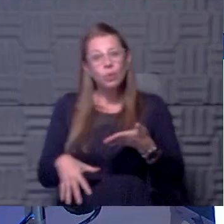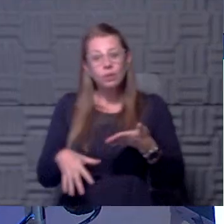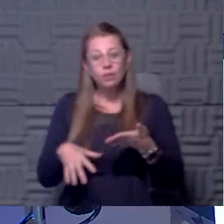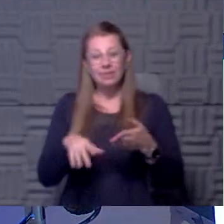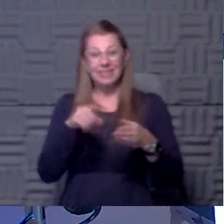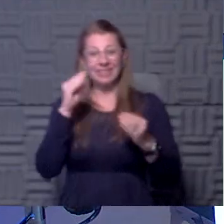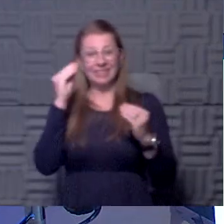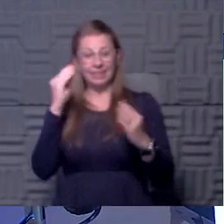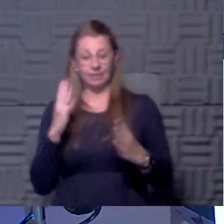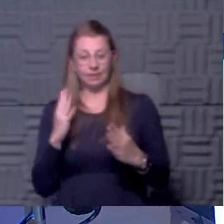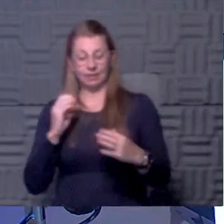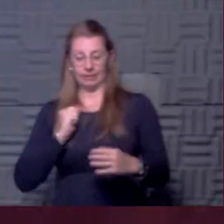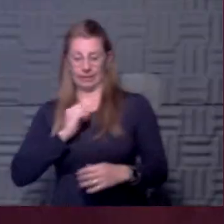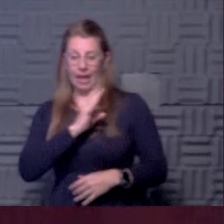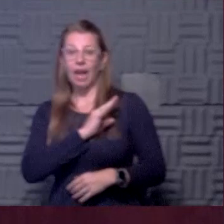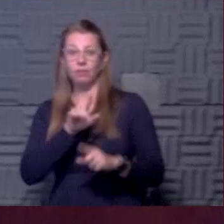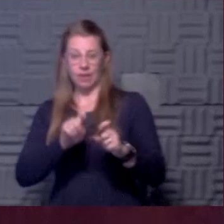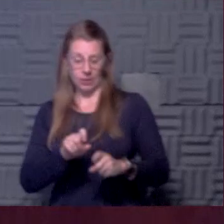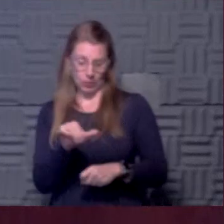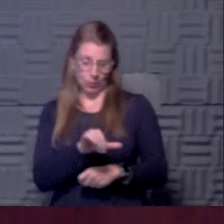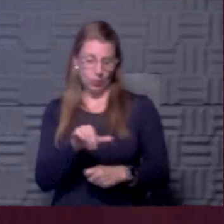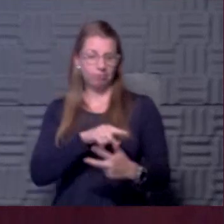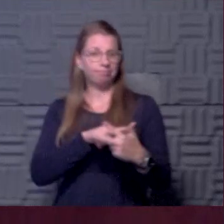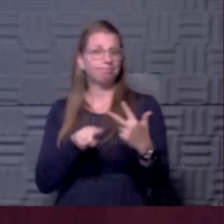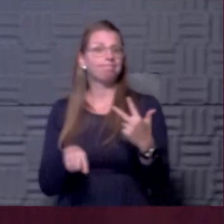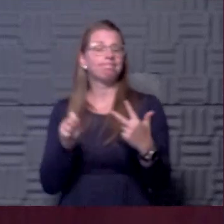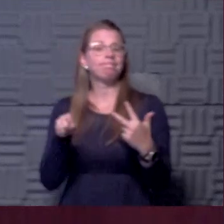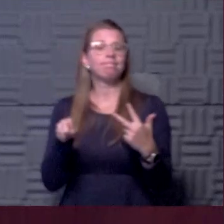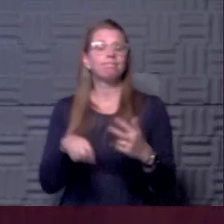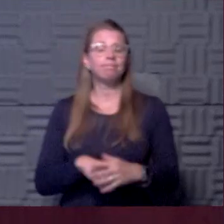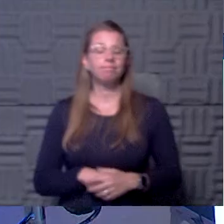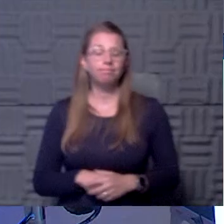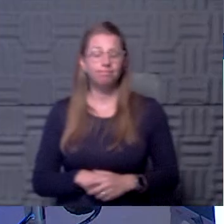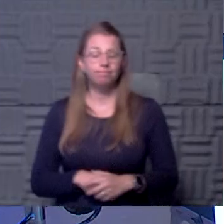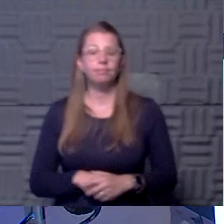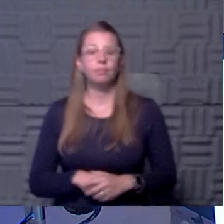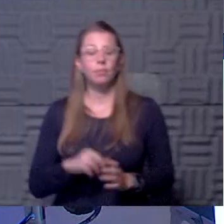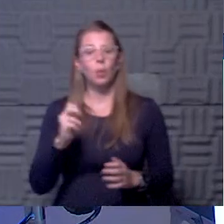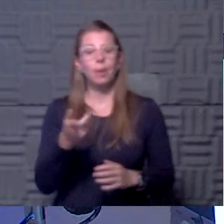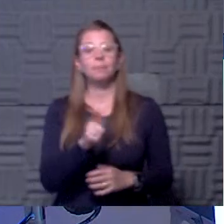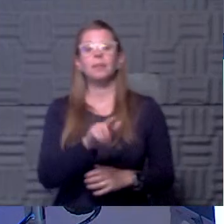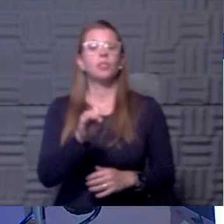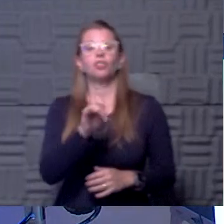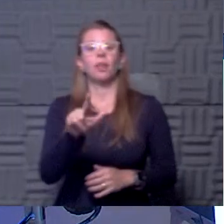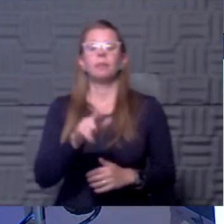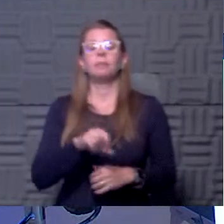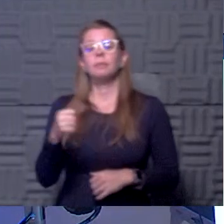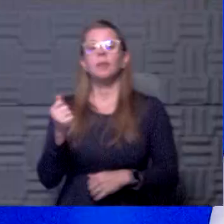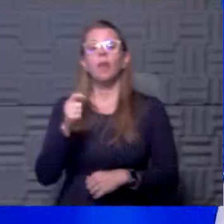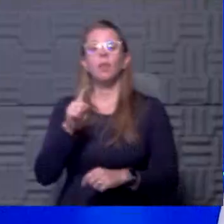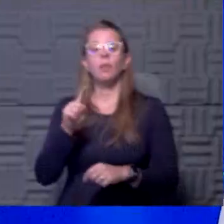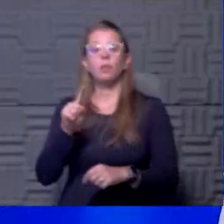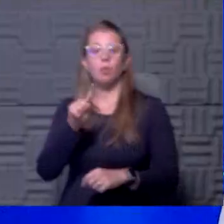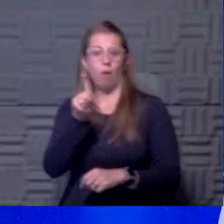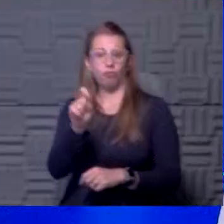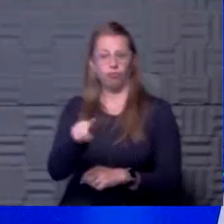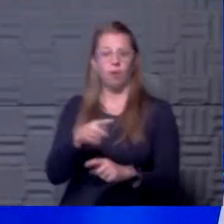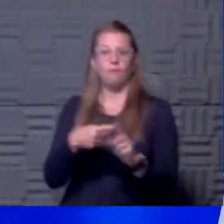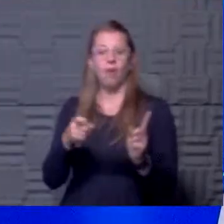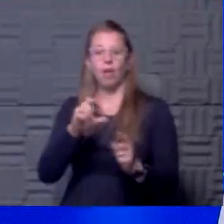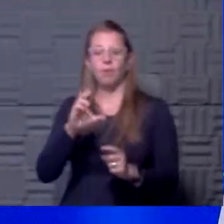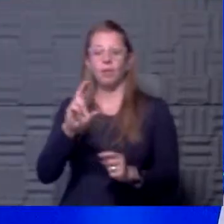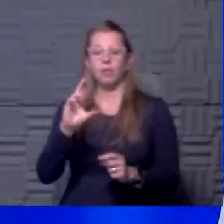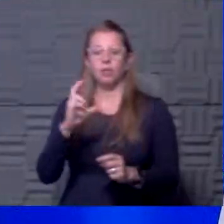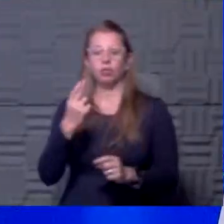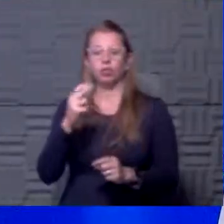testing the staff, right? and staff as well. That's a big number. Approximately a very big number. Okay, Joe. Another reported question. This one just in from